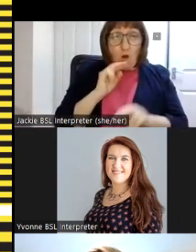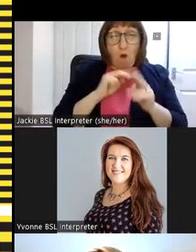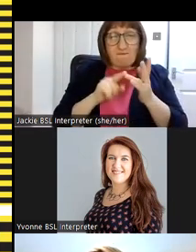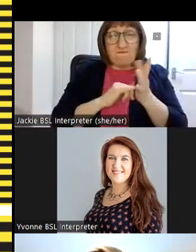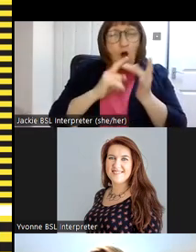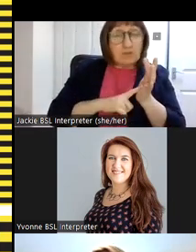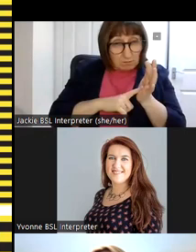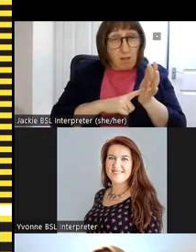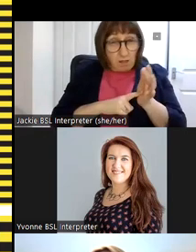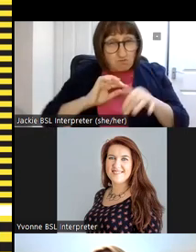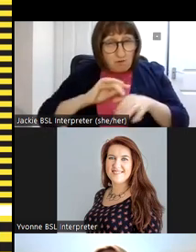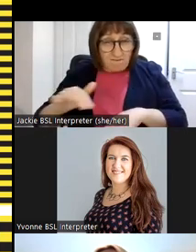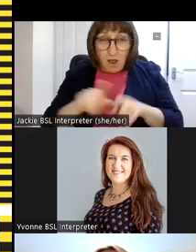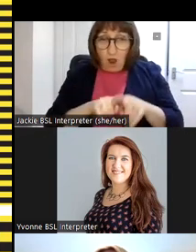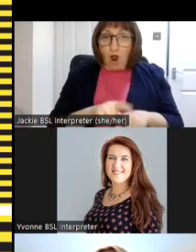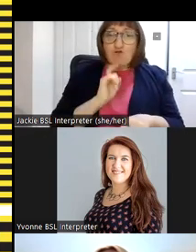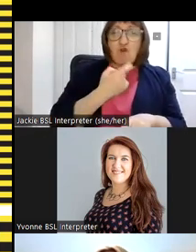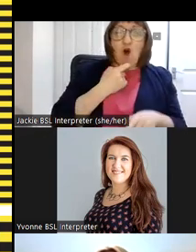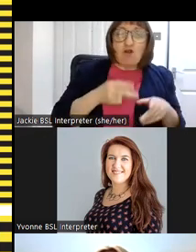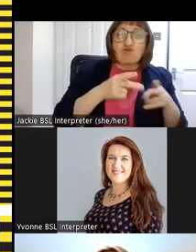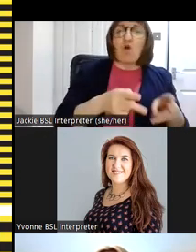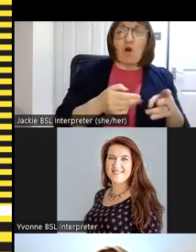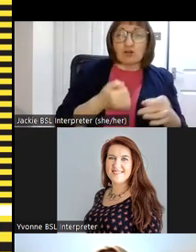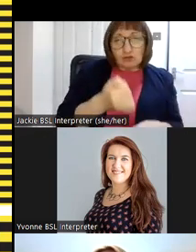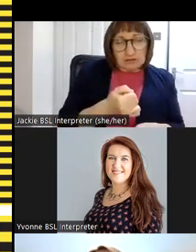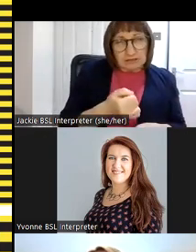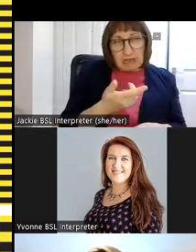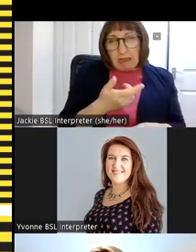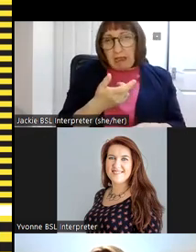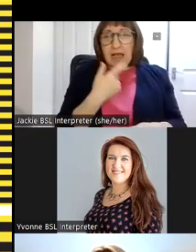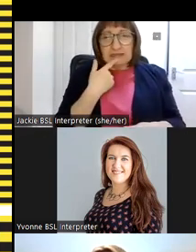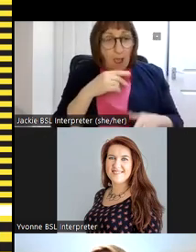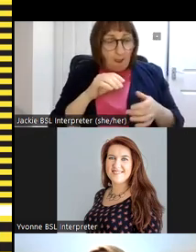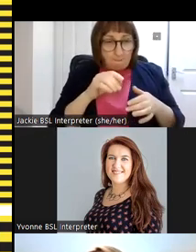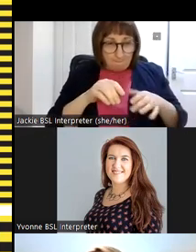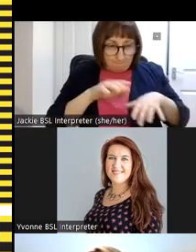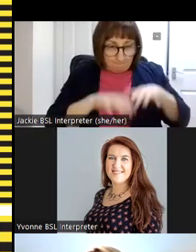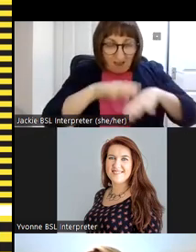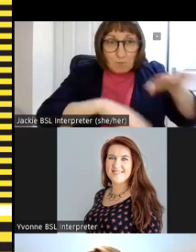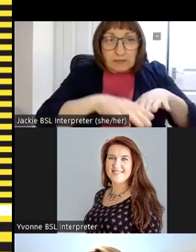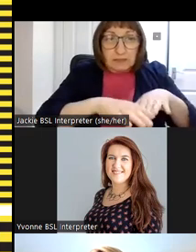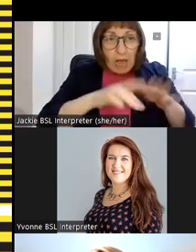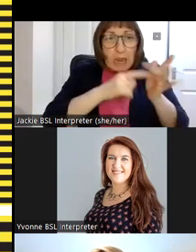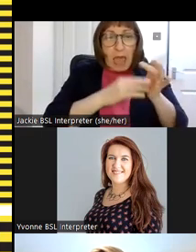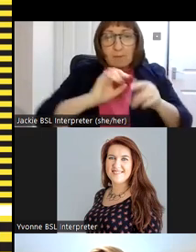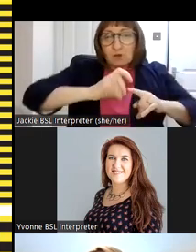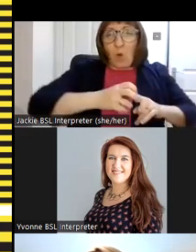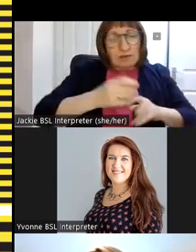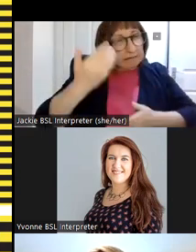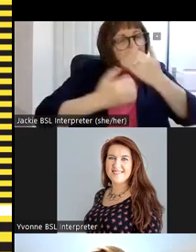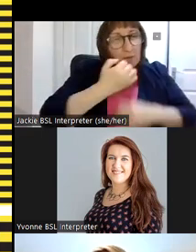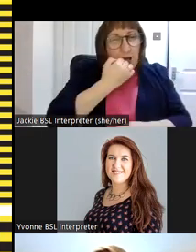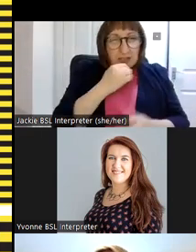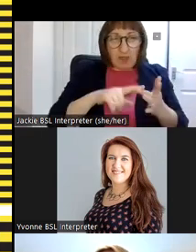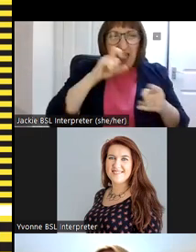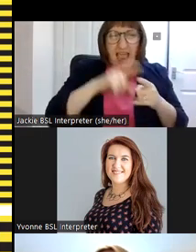road uh trail is a karst limestone pavement also linking back to the uh ice